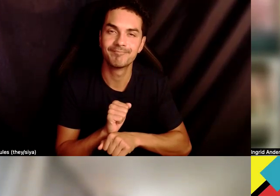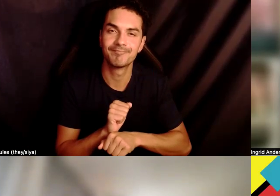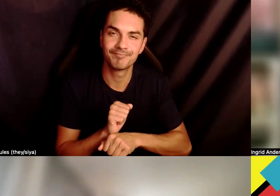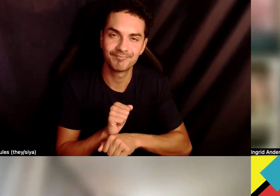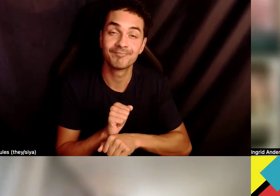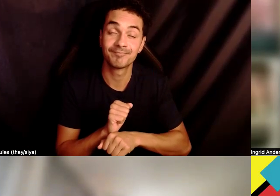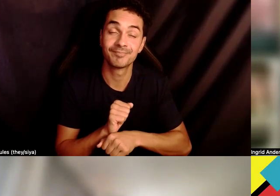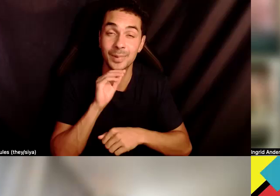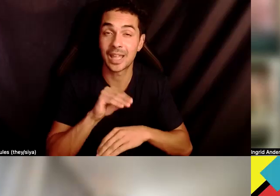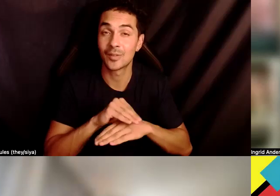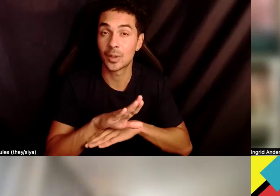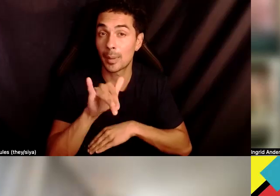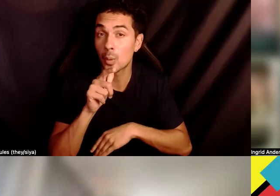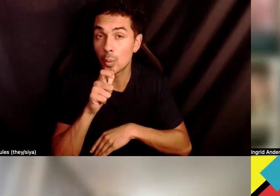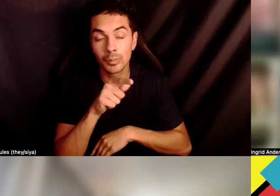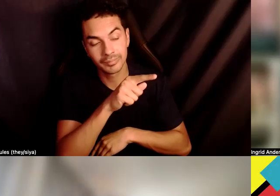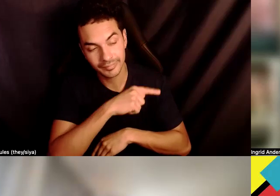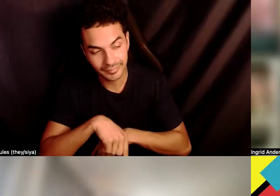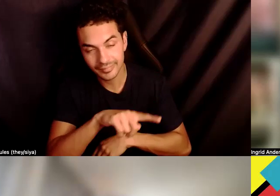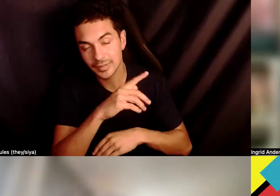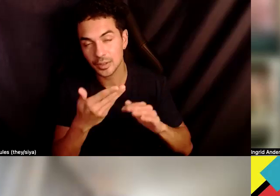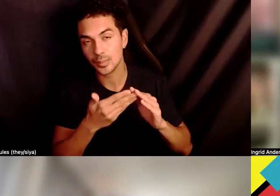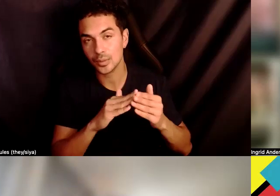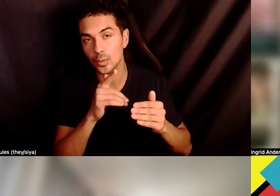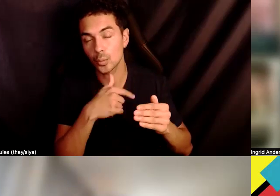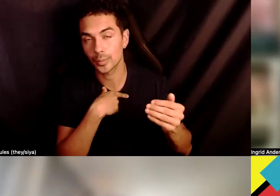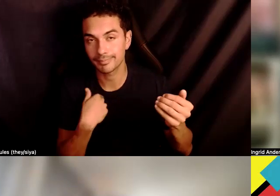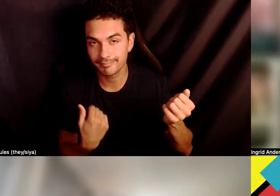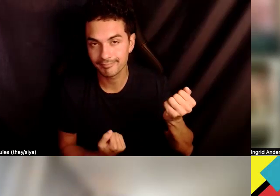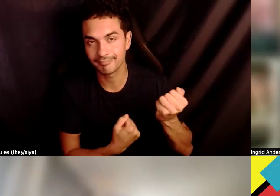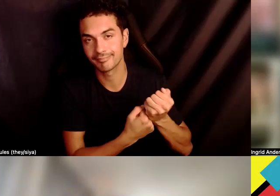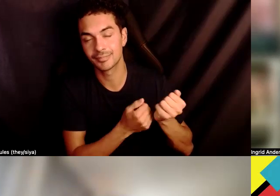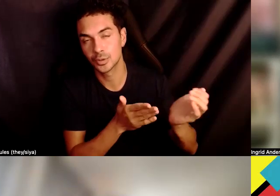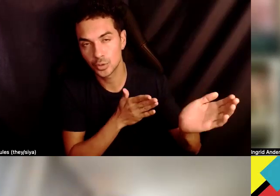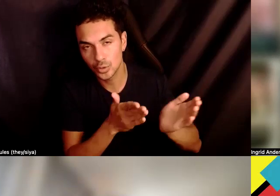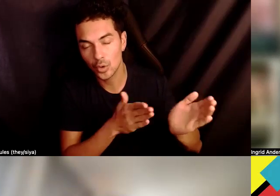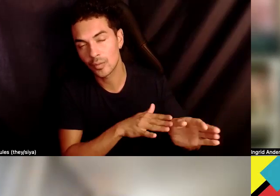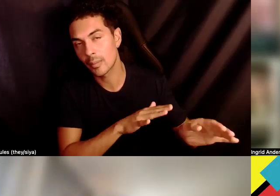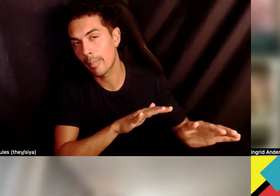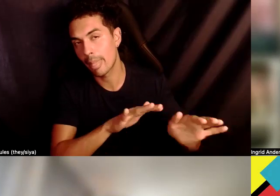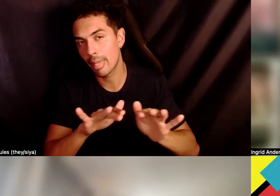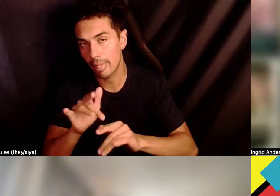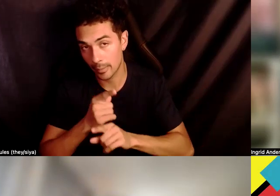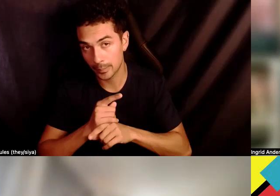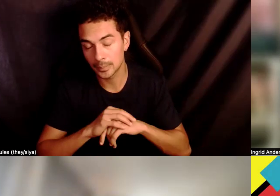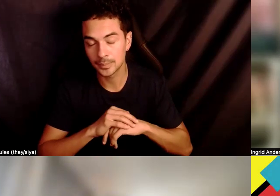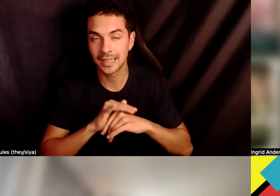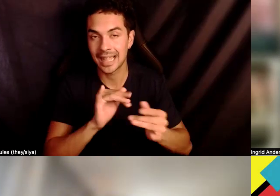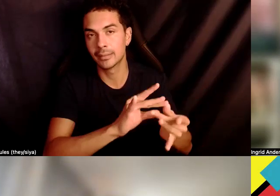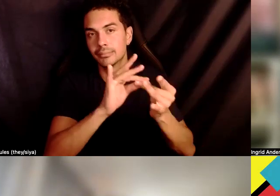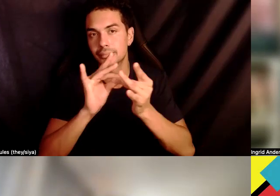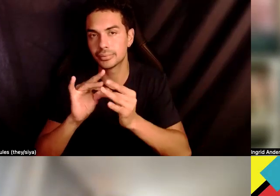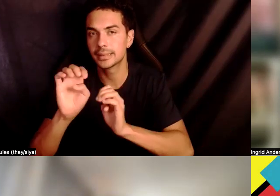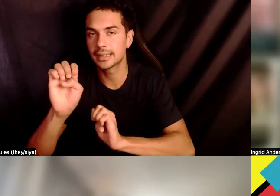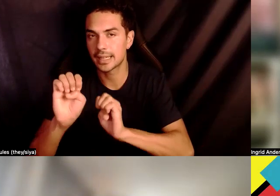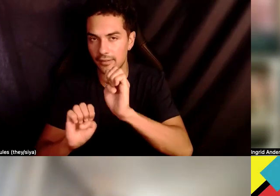communities that folks that we are dedicated to serving. And that extends to the evaluation as well. Um,